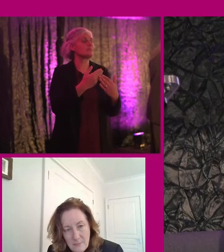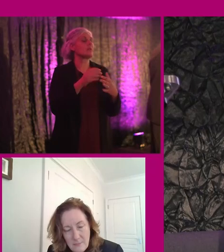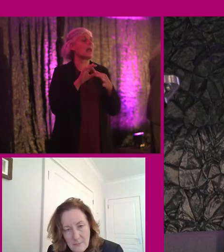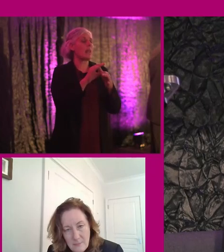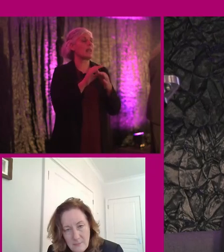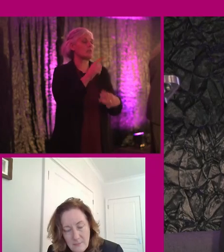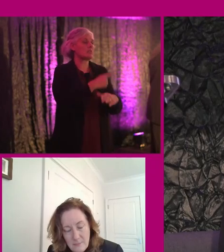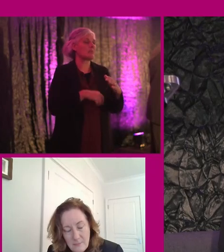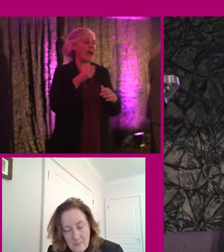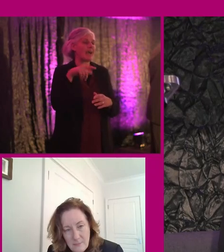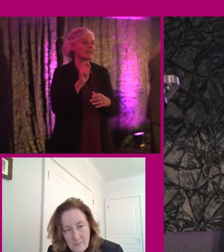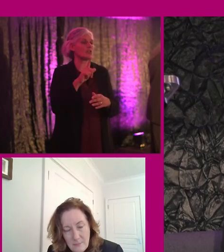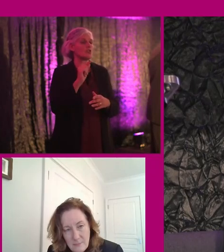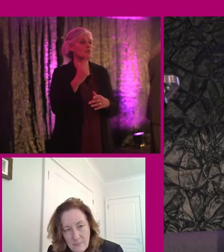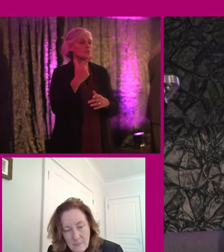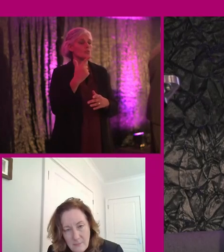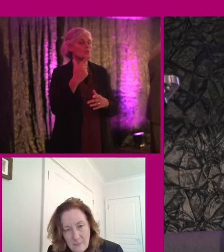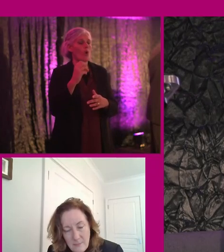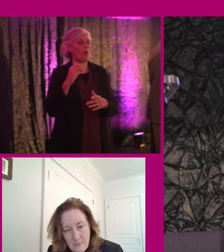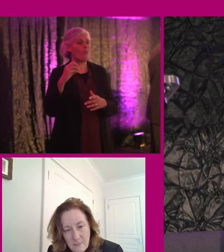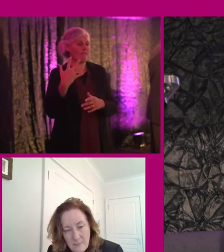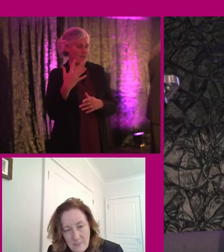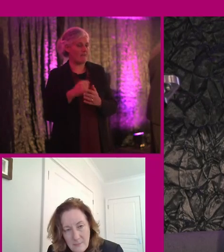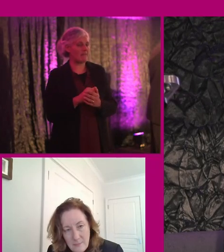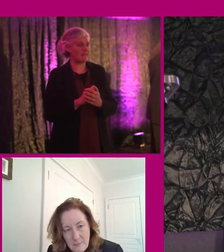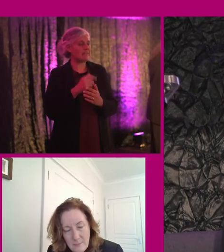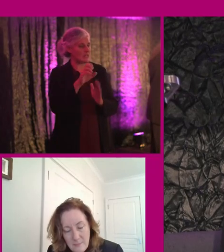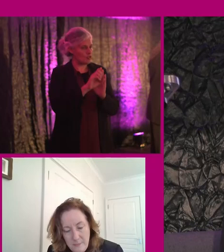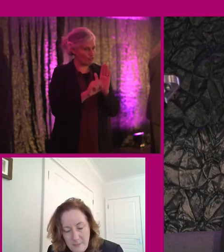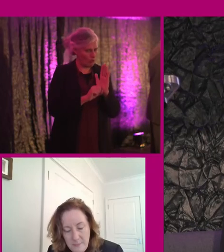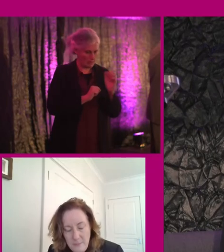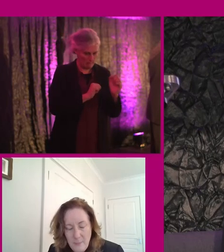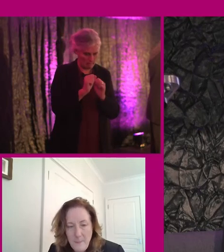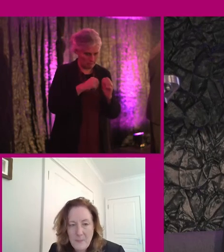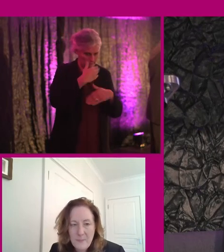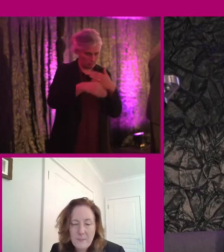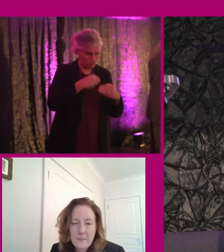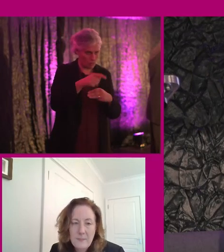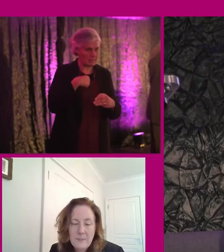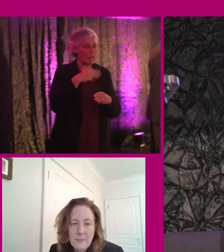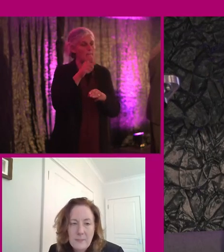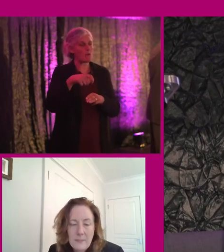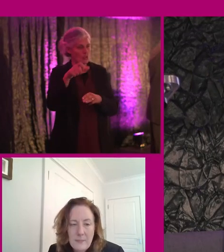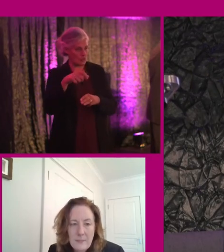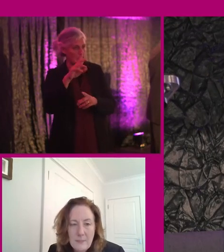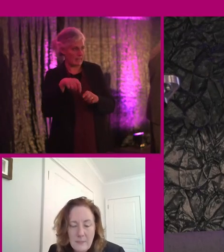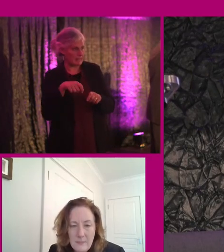2005. It's a statutory complaints mechanism whereby a person may take a complaint and submit a complaint